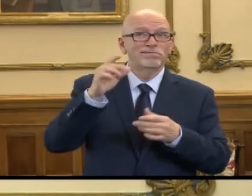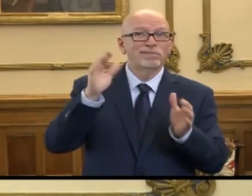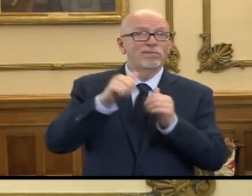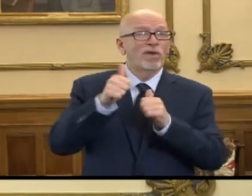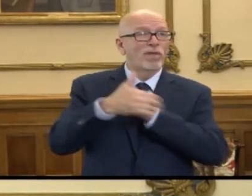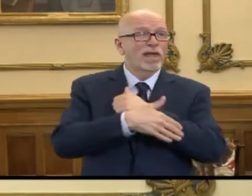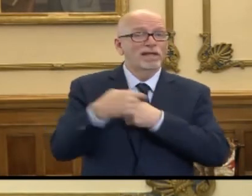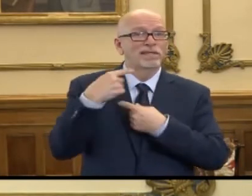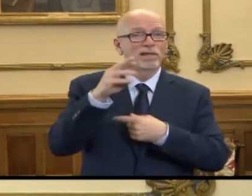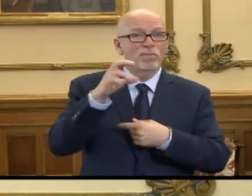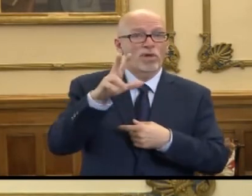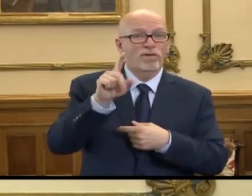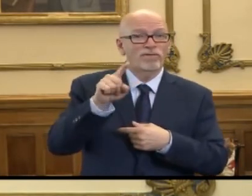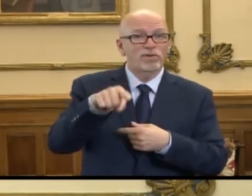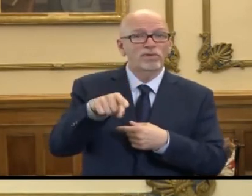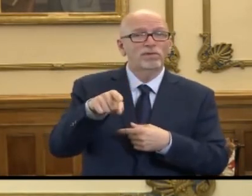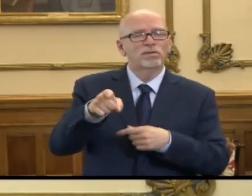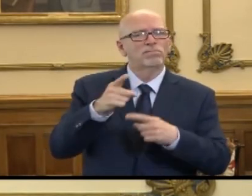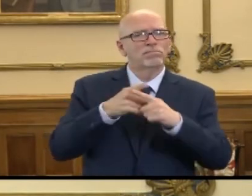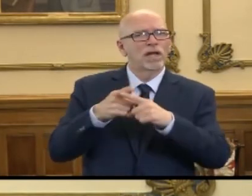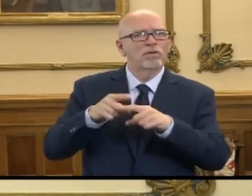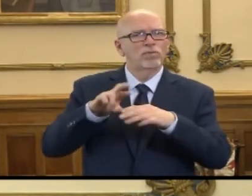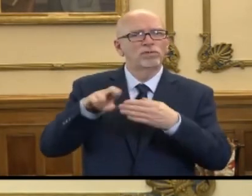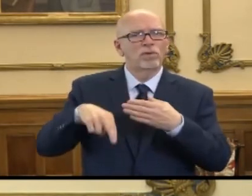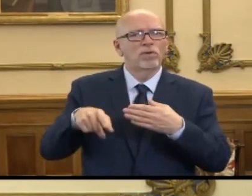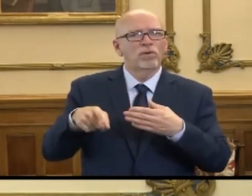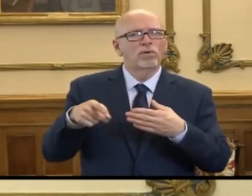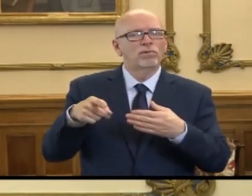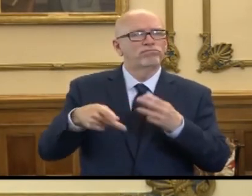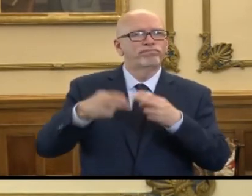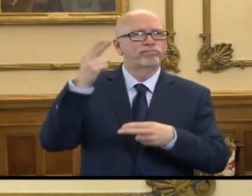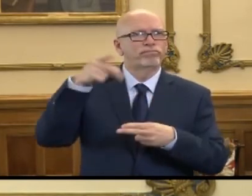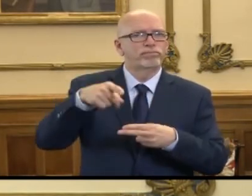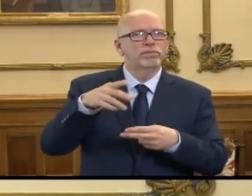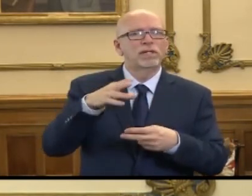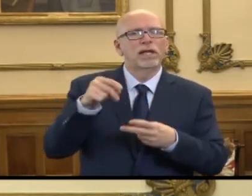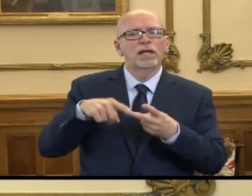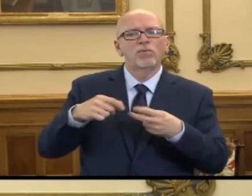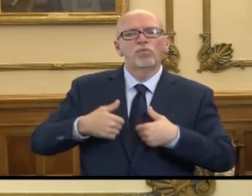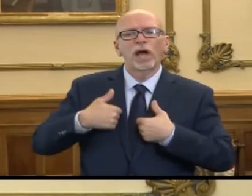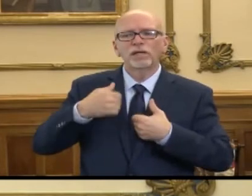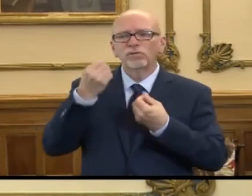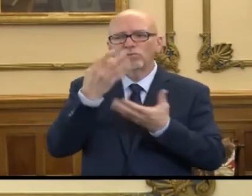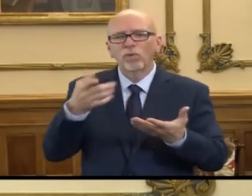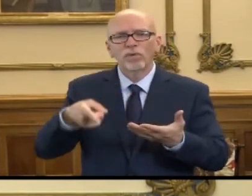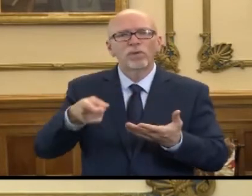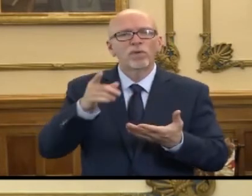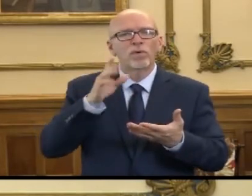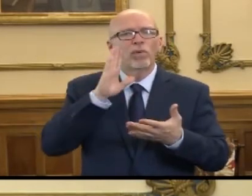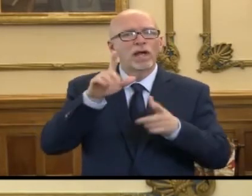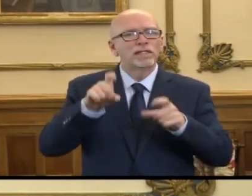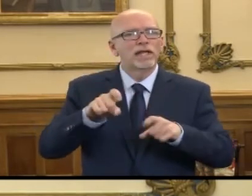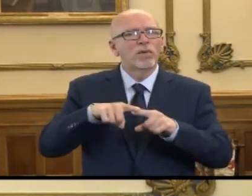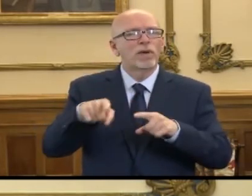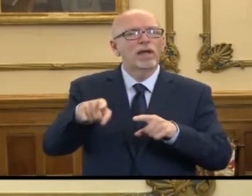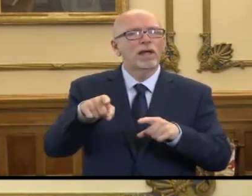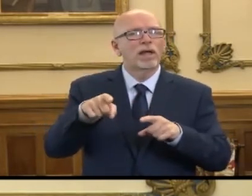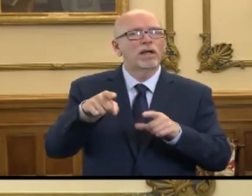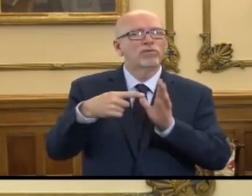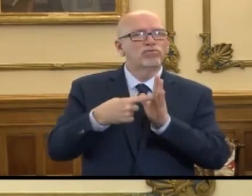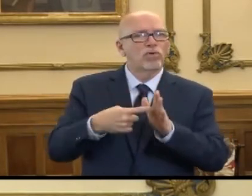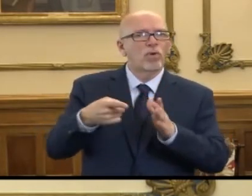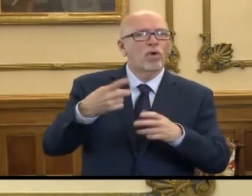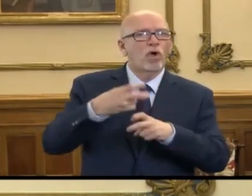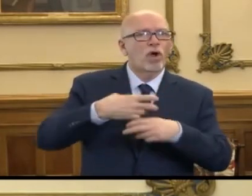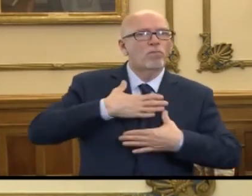March 31st for positive results and residents being told that they won't be tested when they report symptoms of